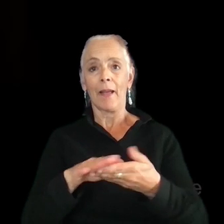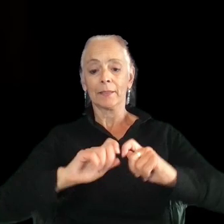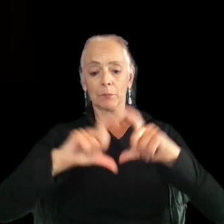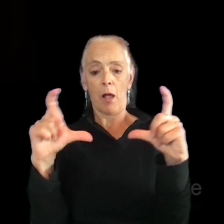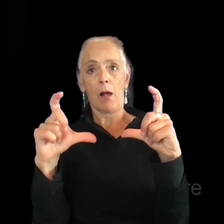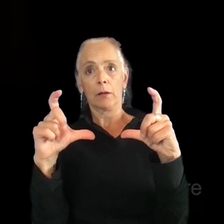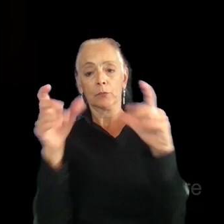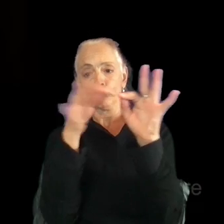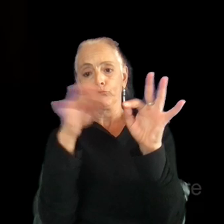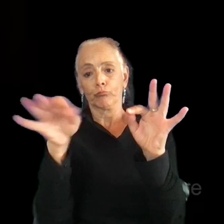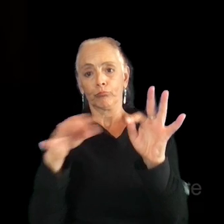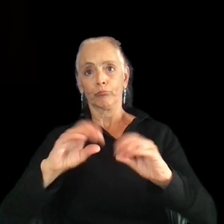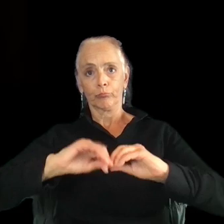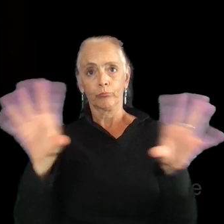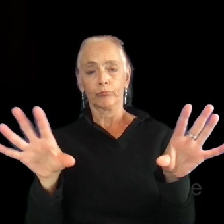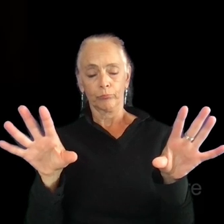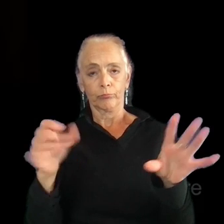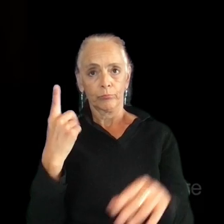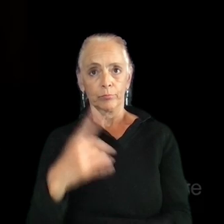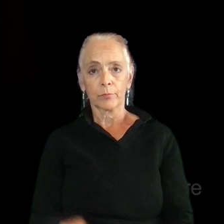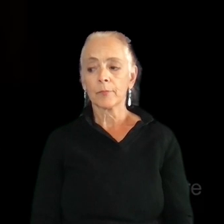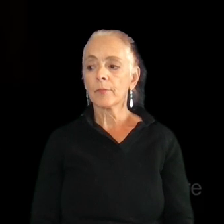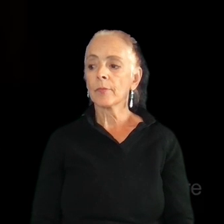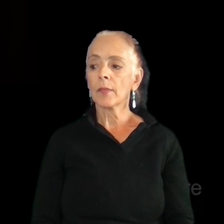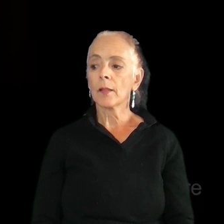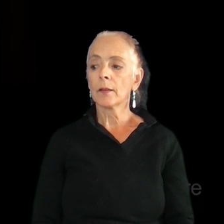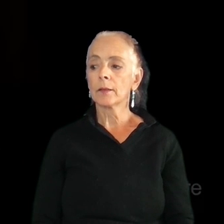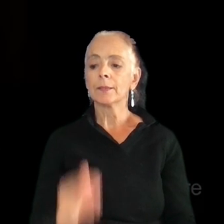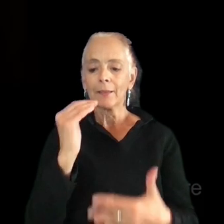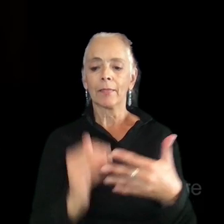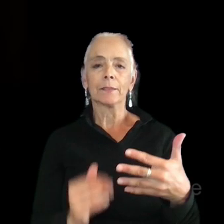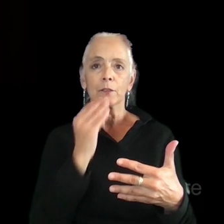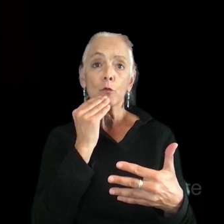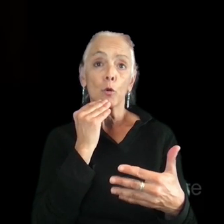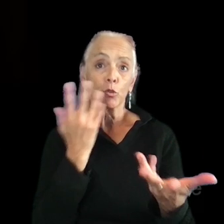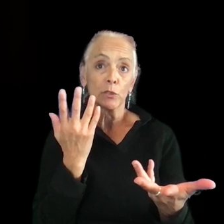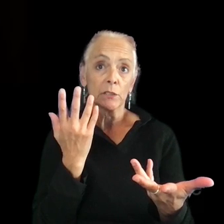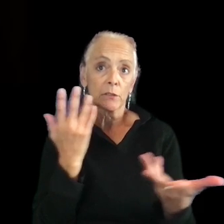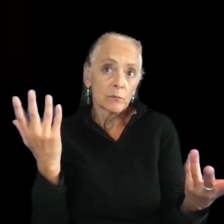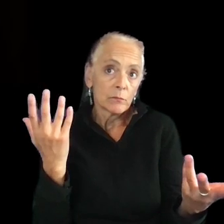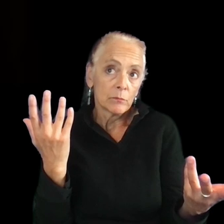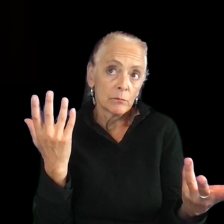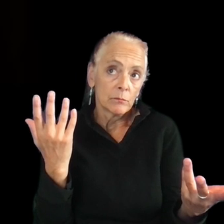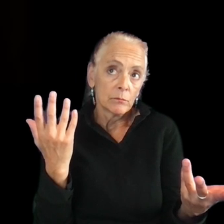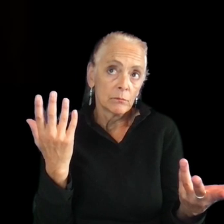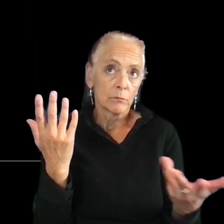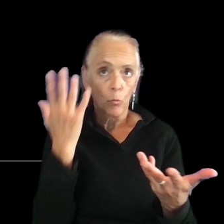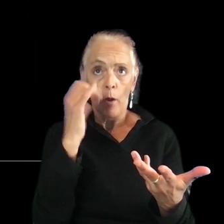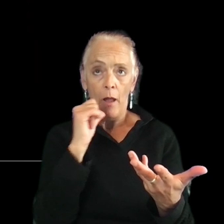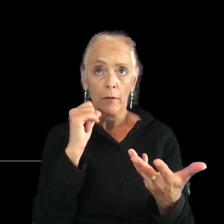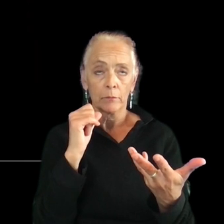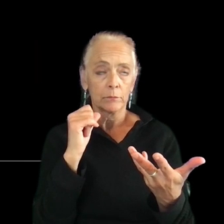with legible writing. It's a list of groceries, which I guess that makes sense to put that on a refrigerator.